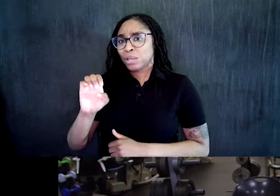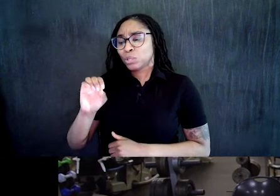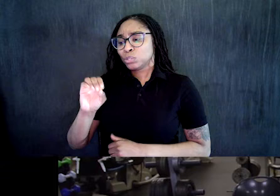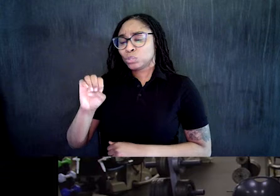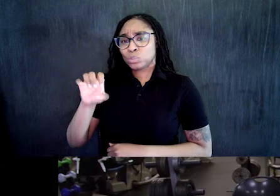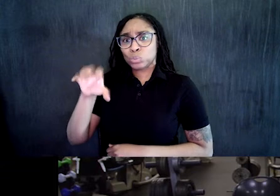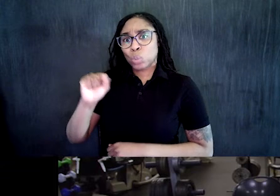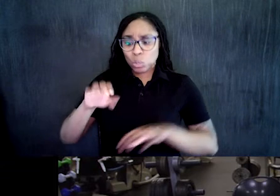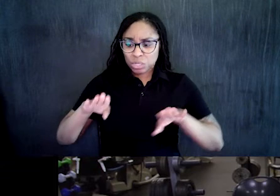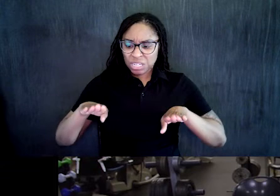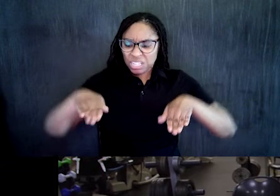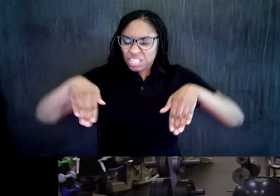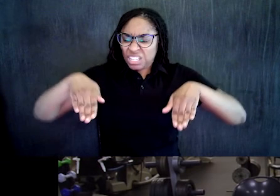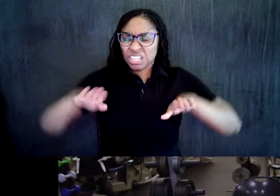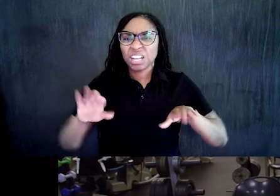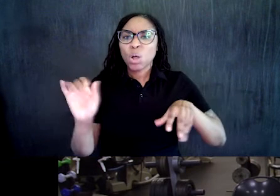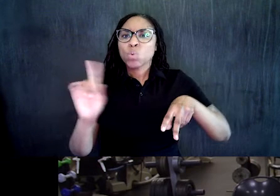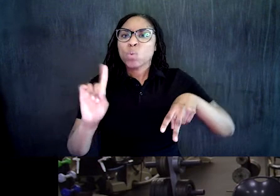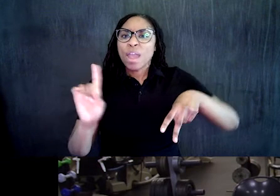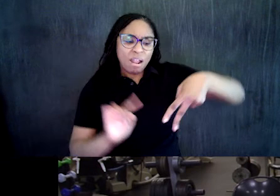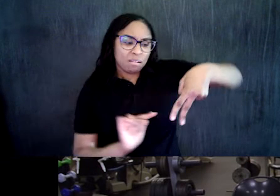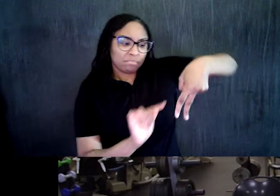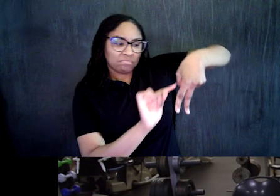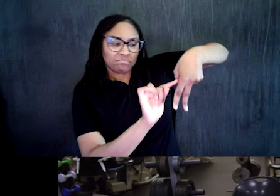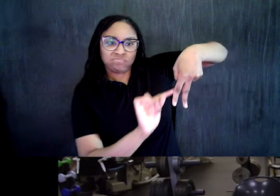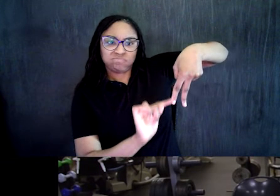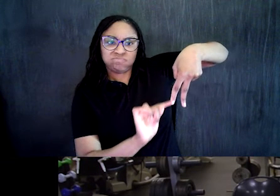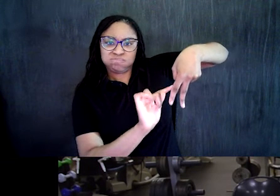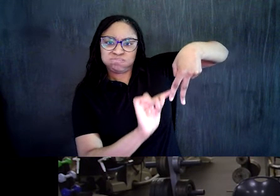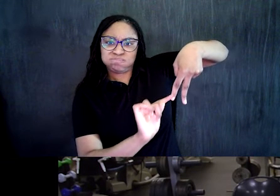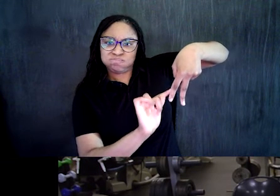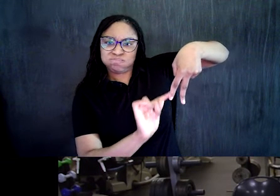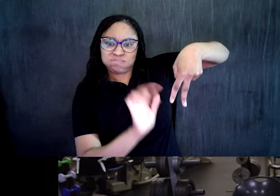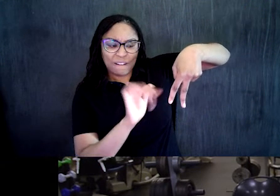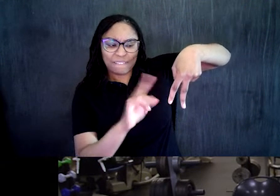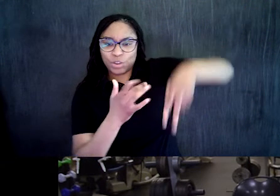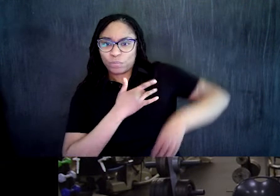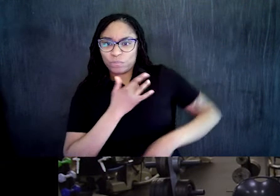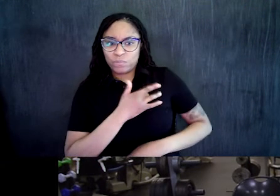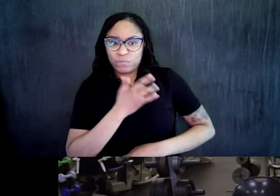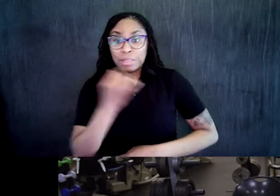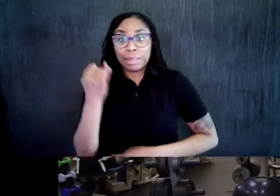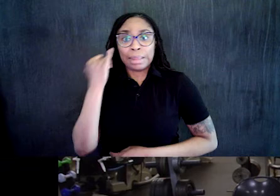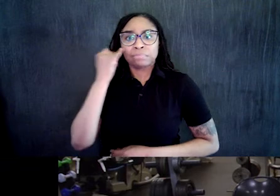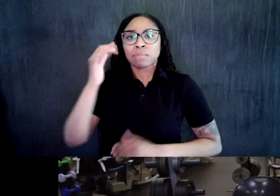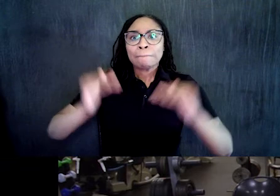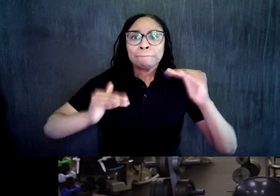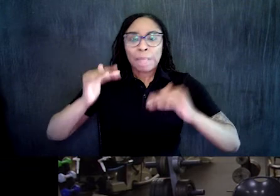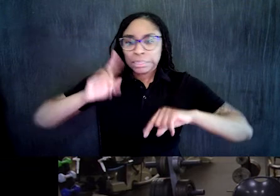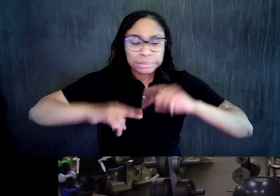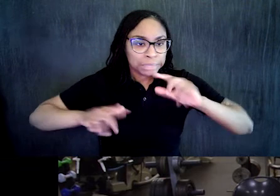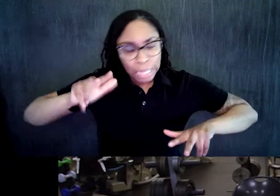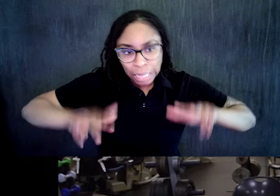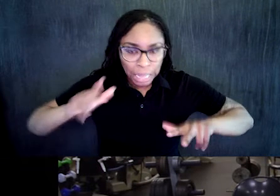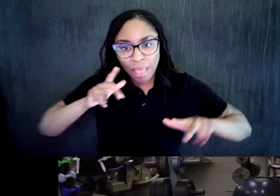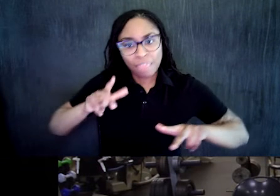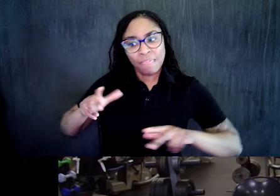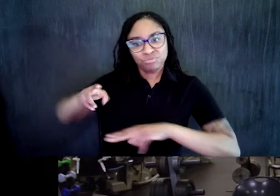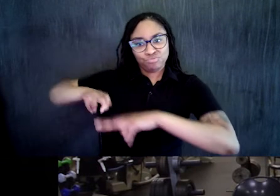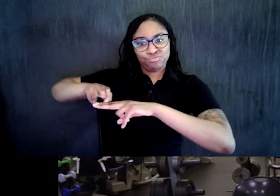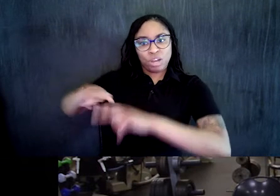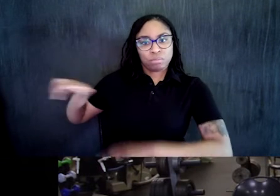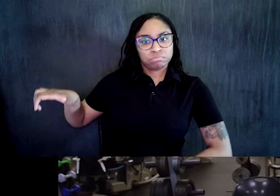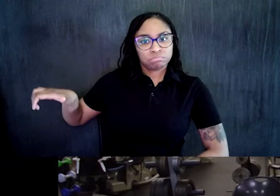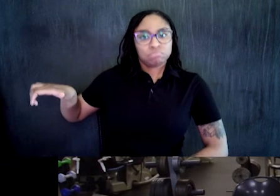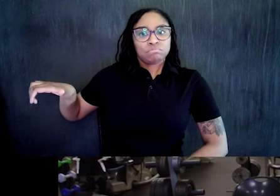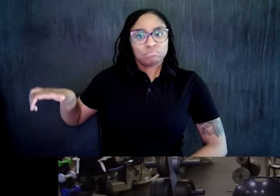So if I go sideways, so you'll see I'm getting my ankles up, back down. The rest of my body is nice and straight. Just simple